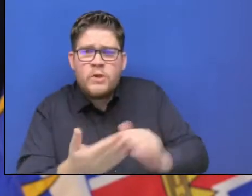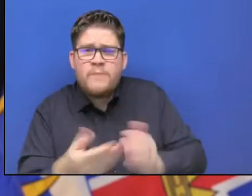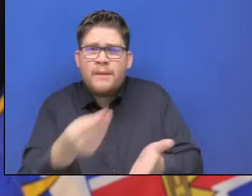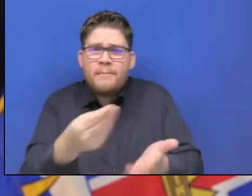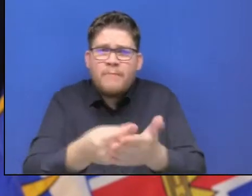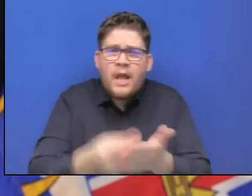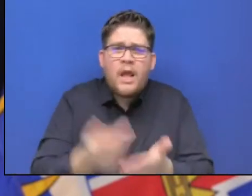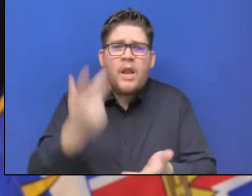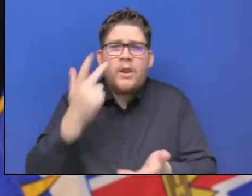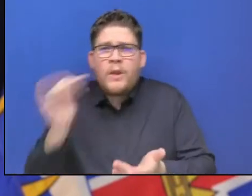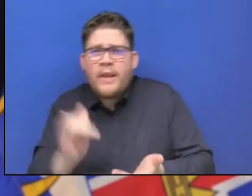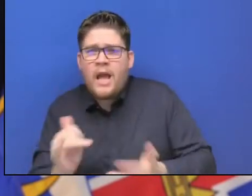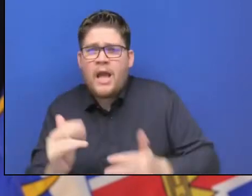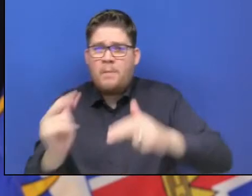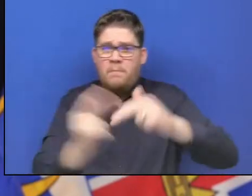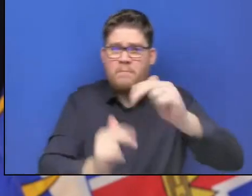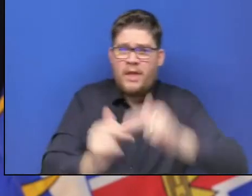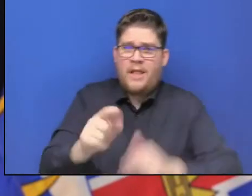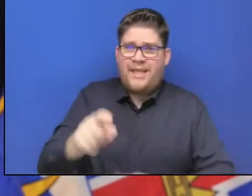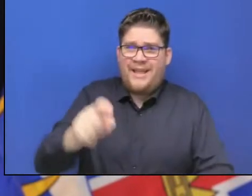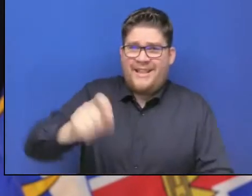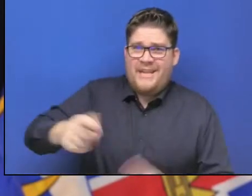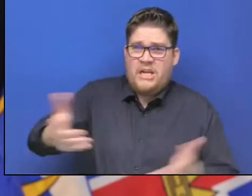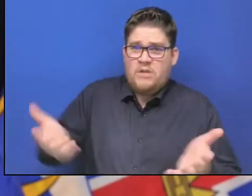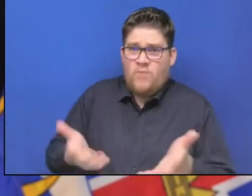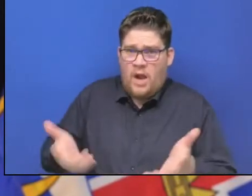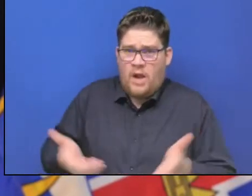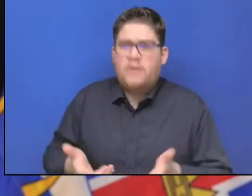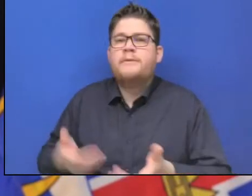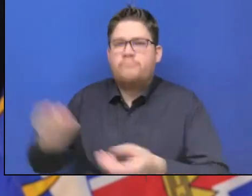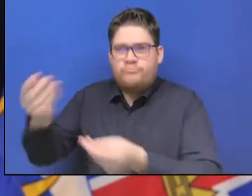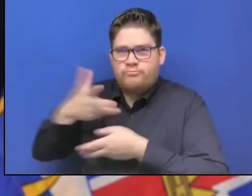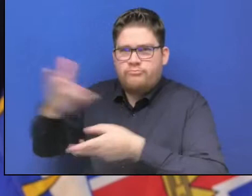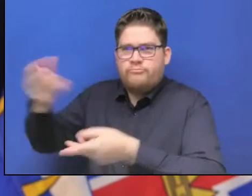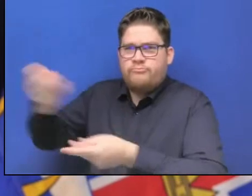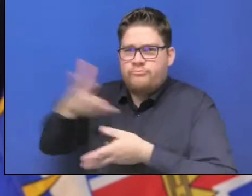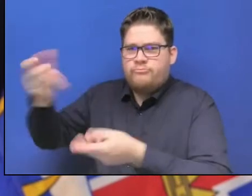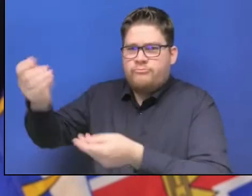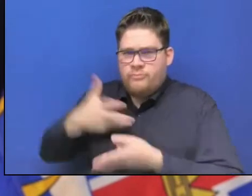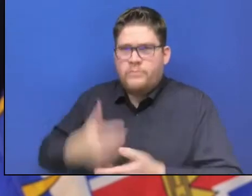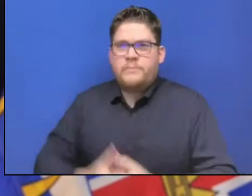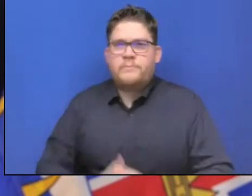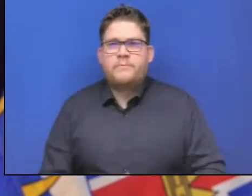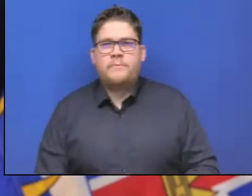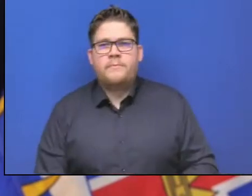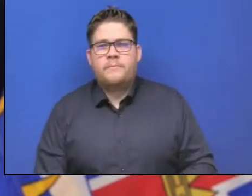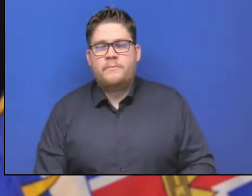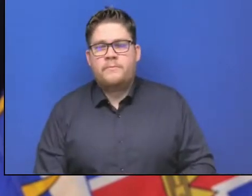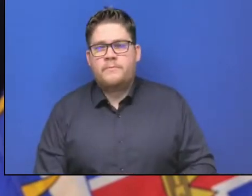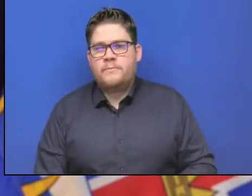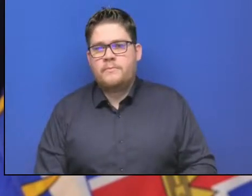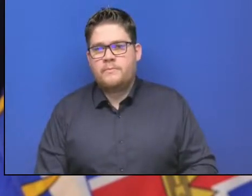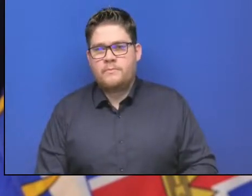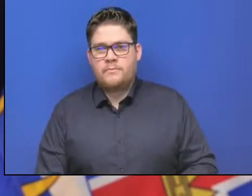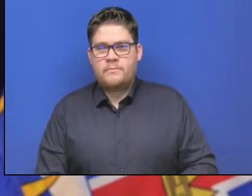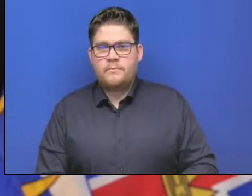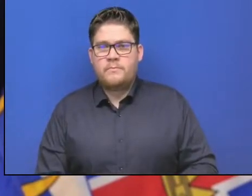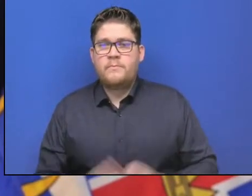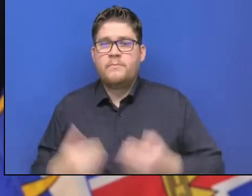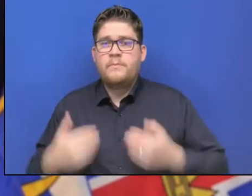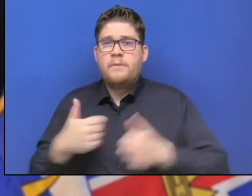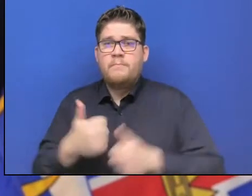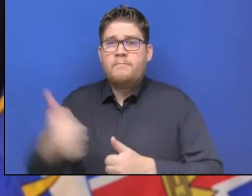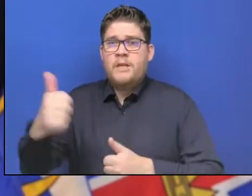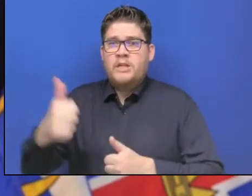infrastructure that the people in their communities depend on. As my colleagues here have said a number of times during the past week, these